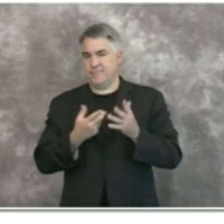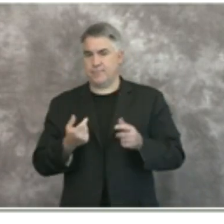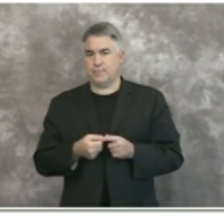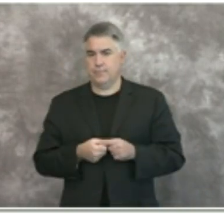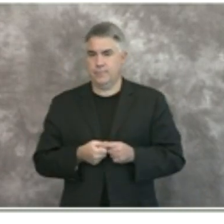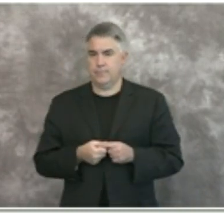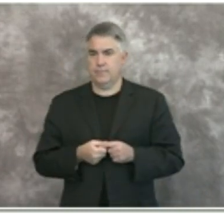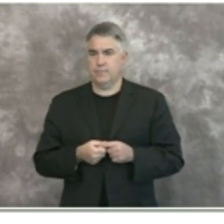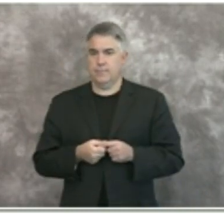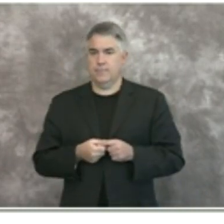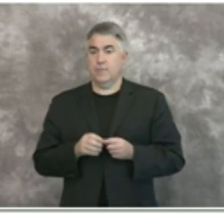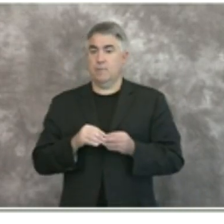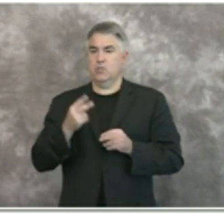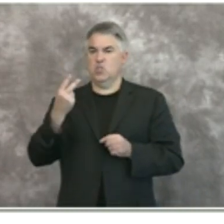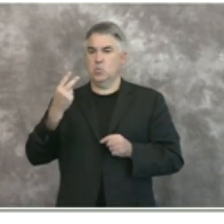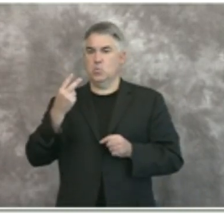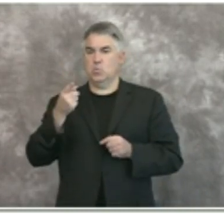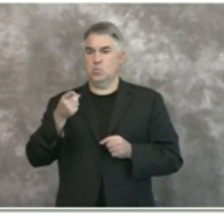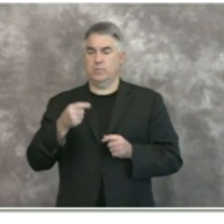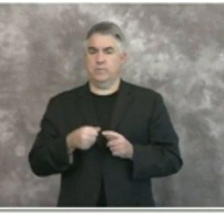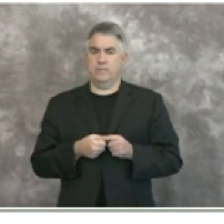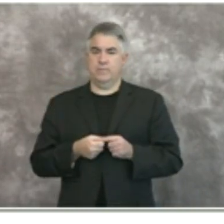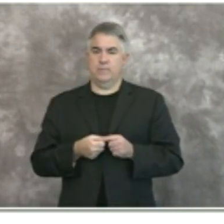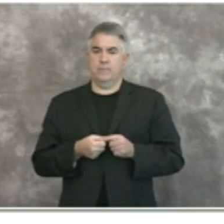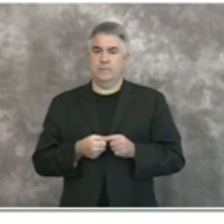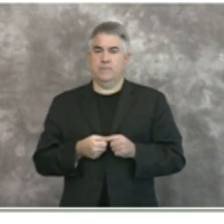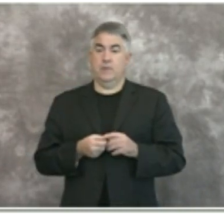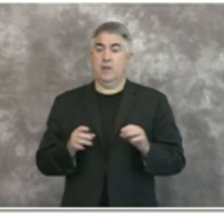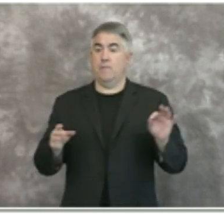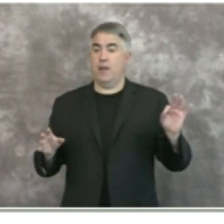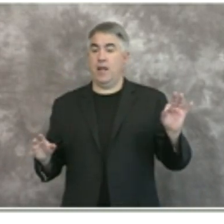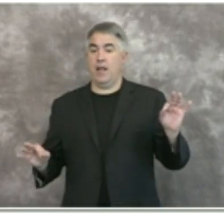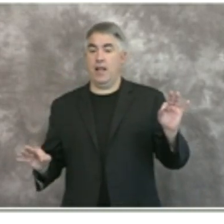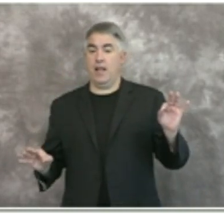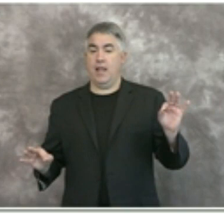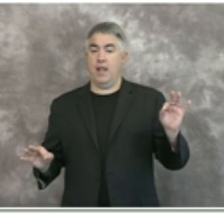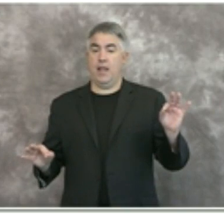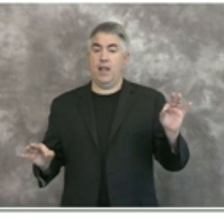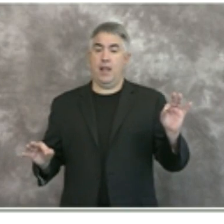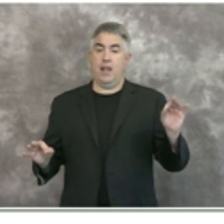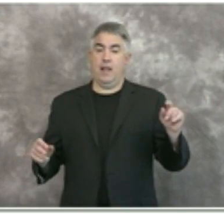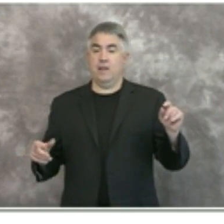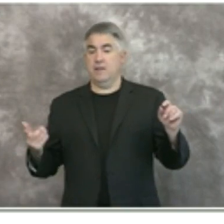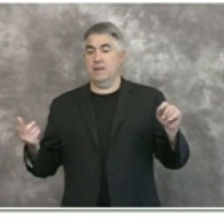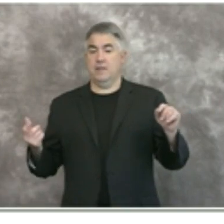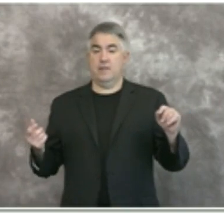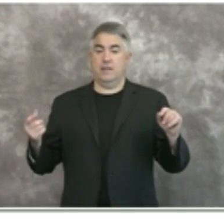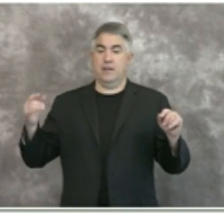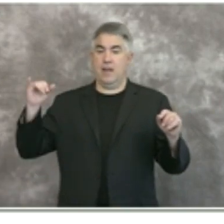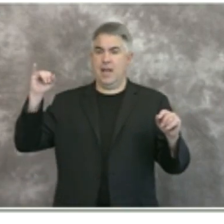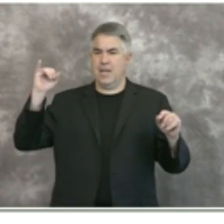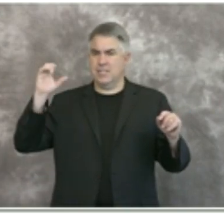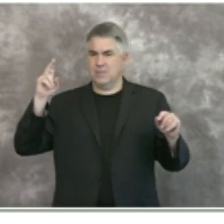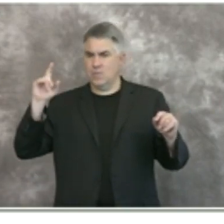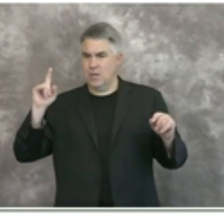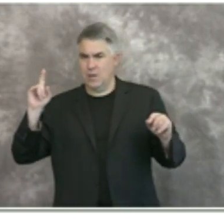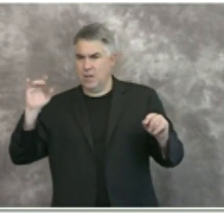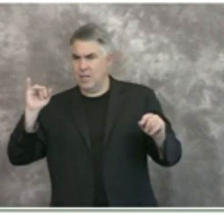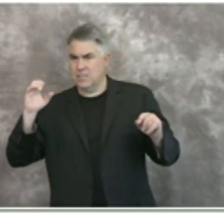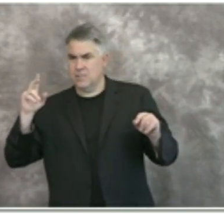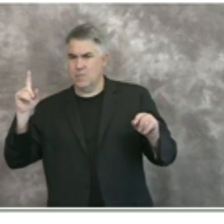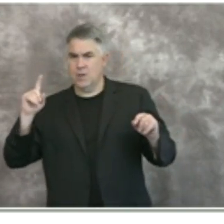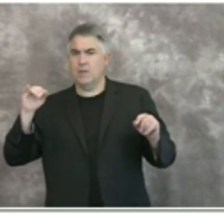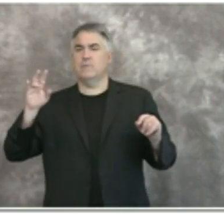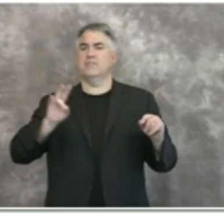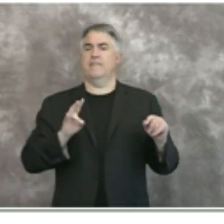number two number nine and also uh intensive care unit which is number seven